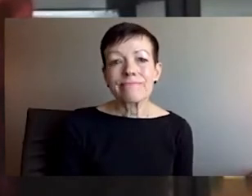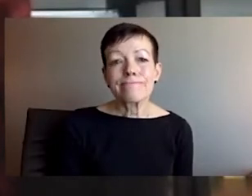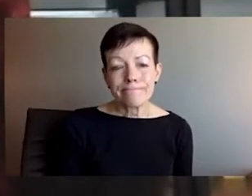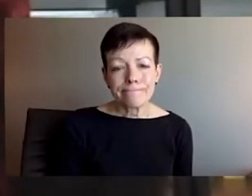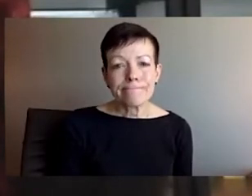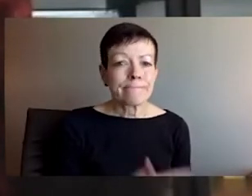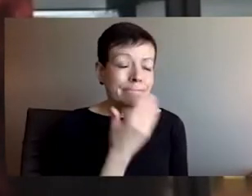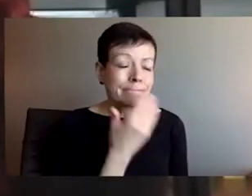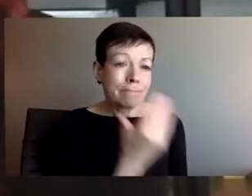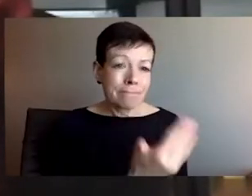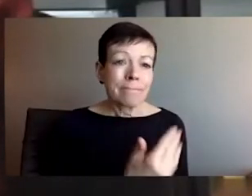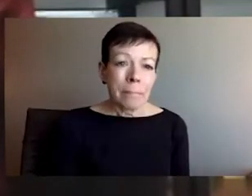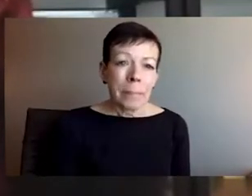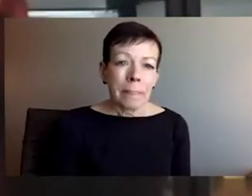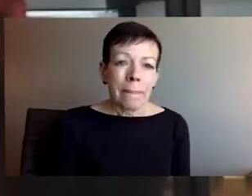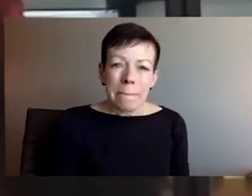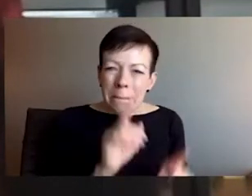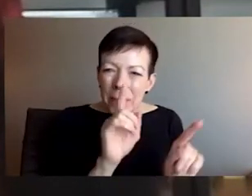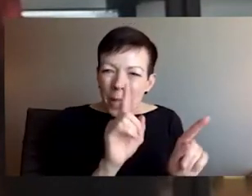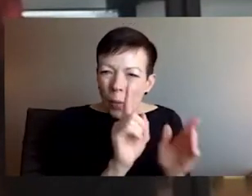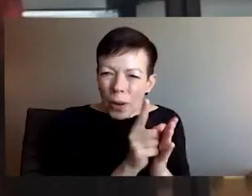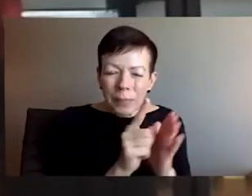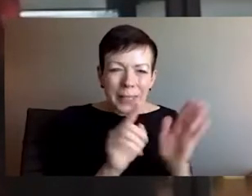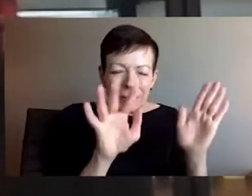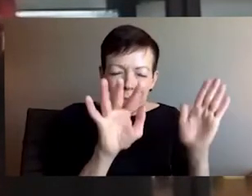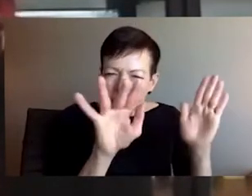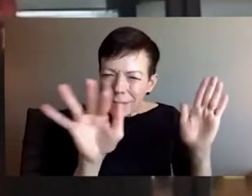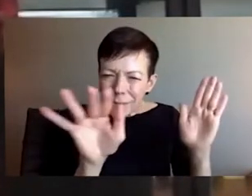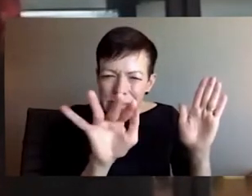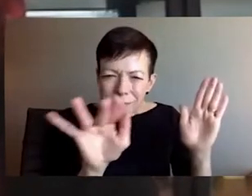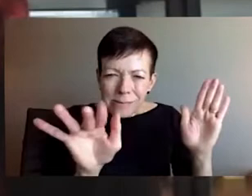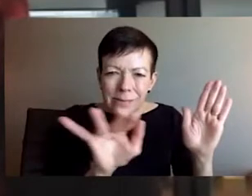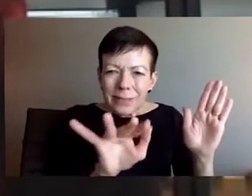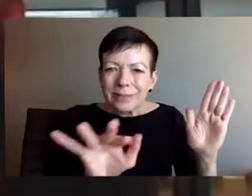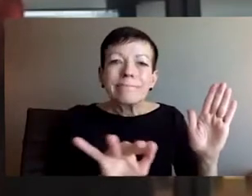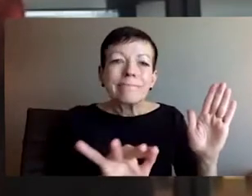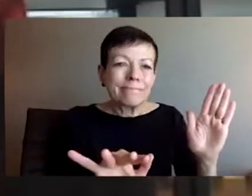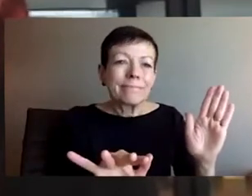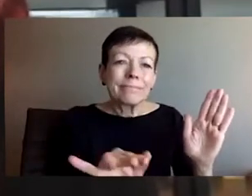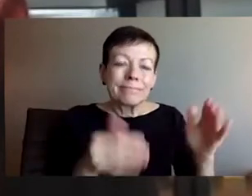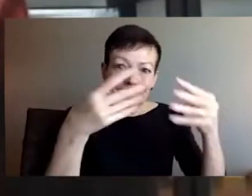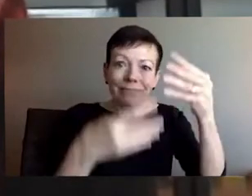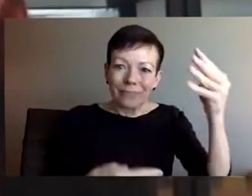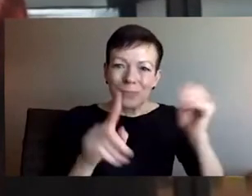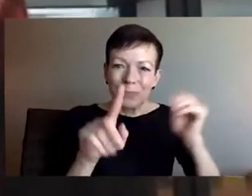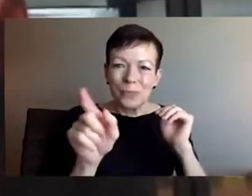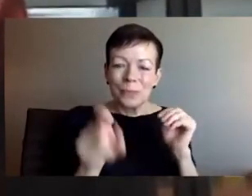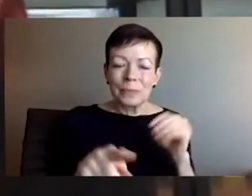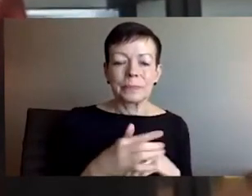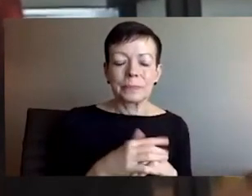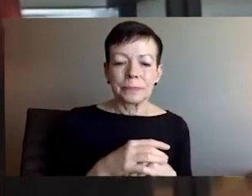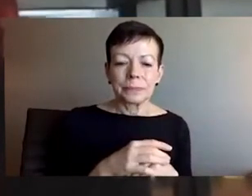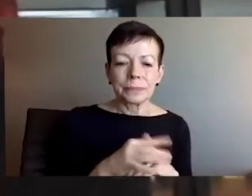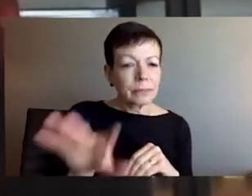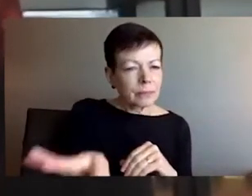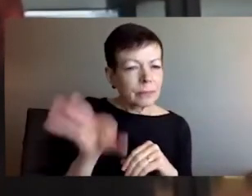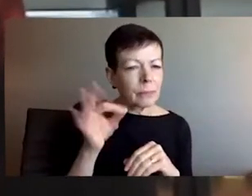uh, which very clearly has aligned itself with, uh, Putin and, uh, and against Ukraine. And that's what I would highlight there.